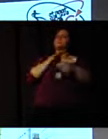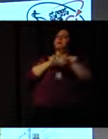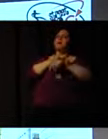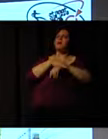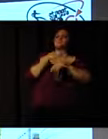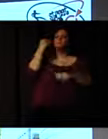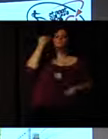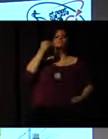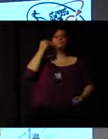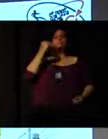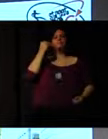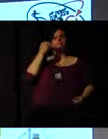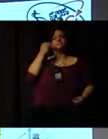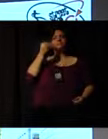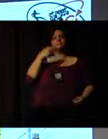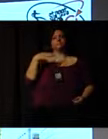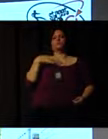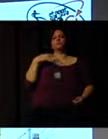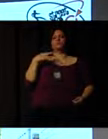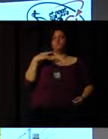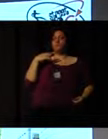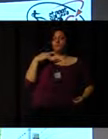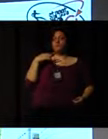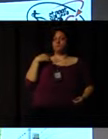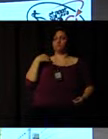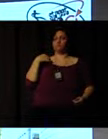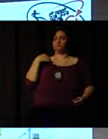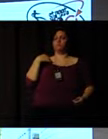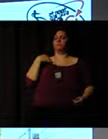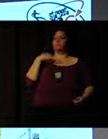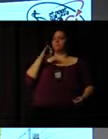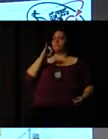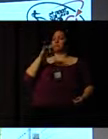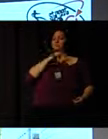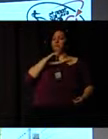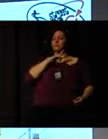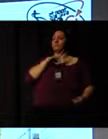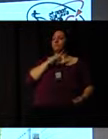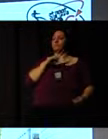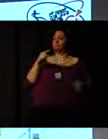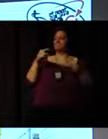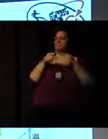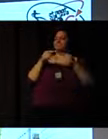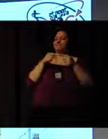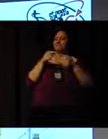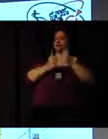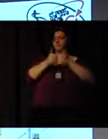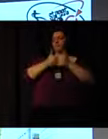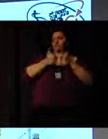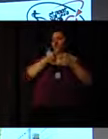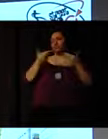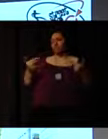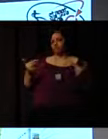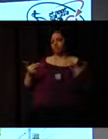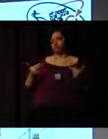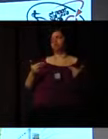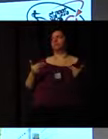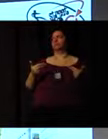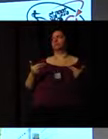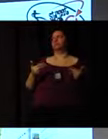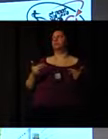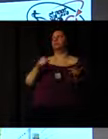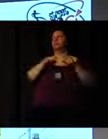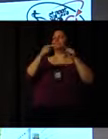volunteers connected to the Games. Because if you don't do something, the connection won't happen. And the thing which we